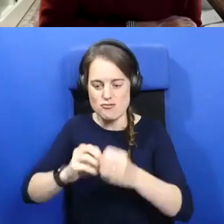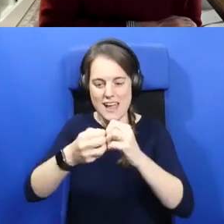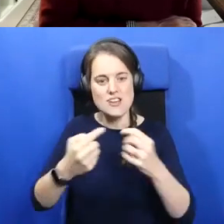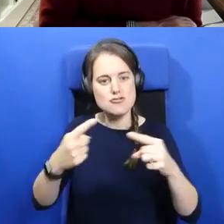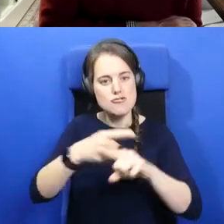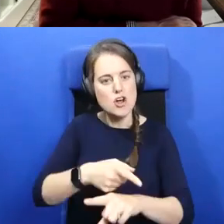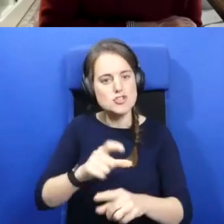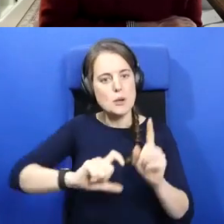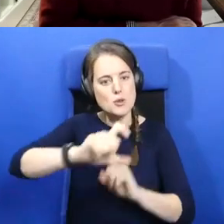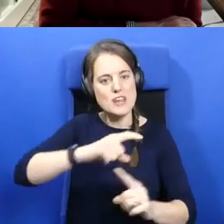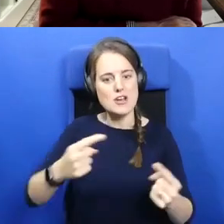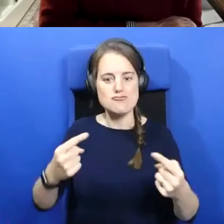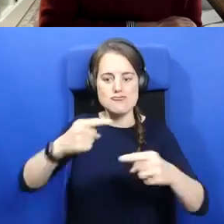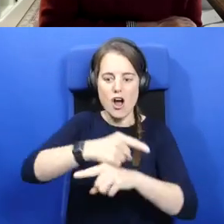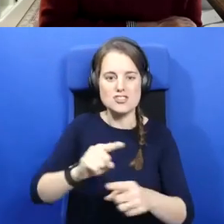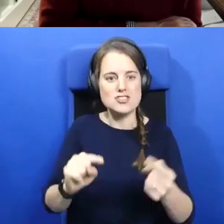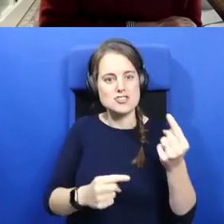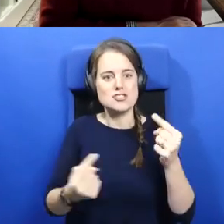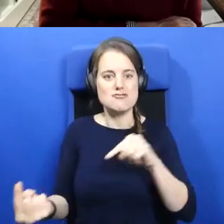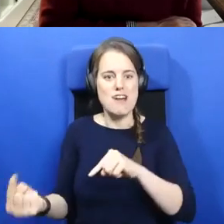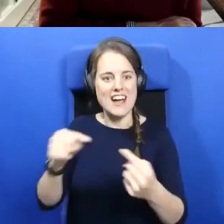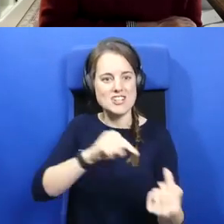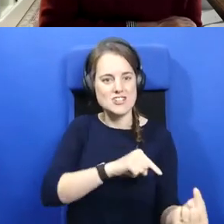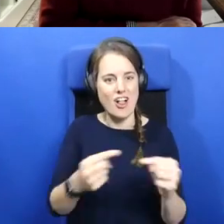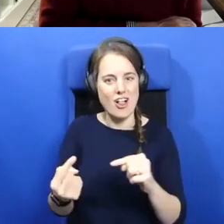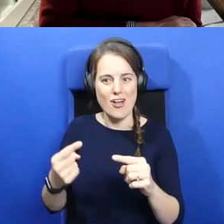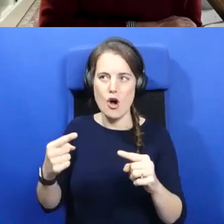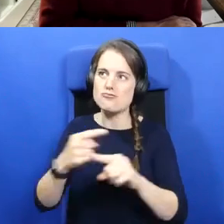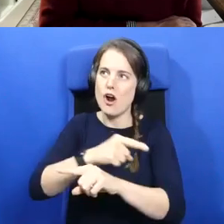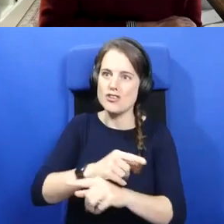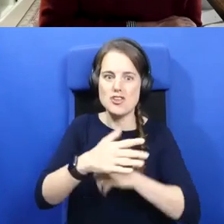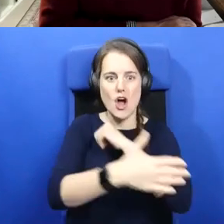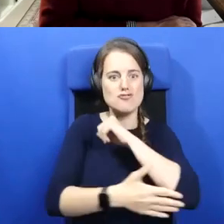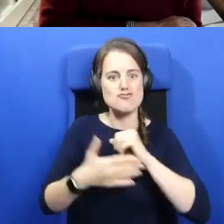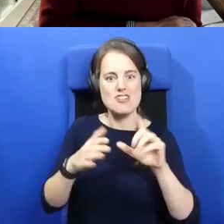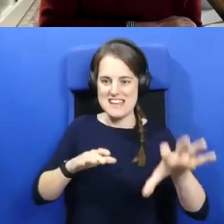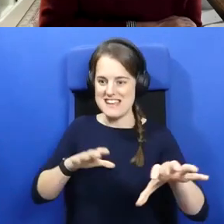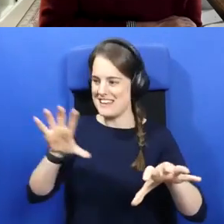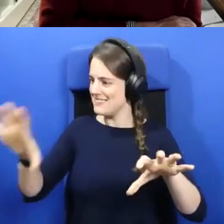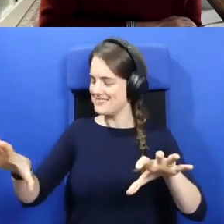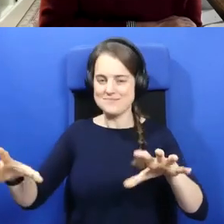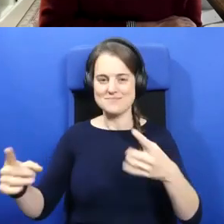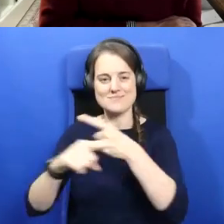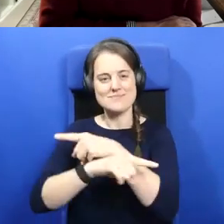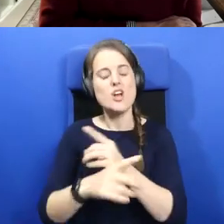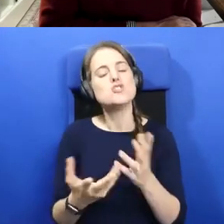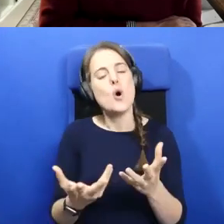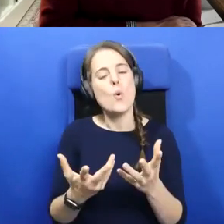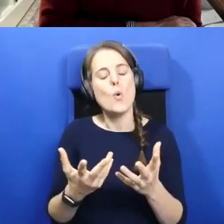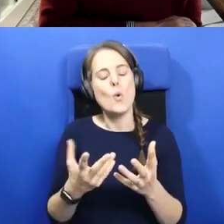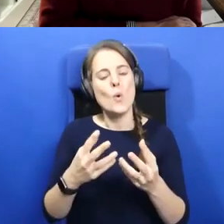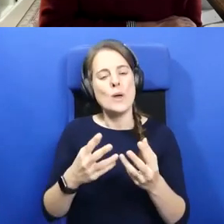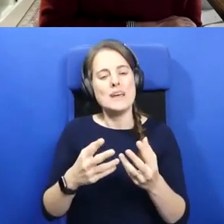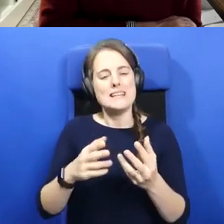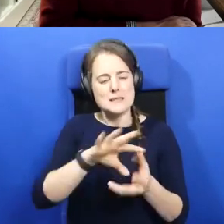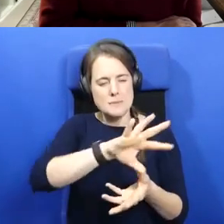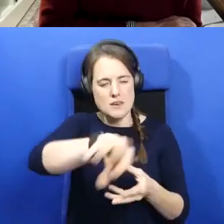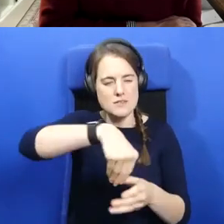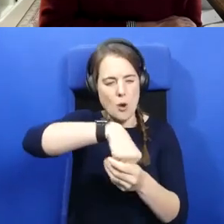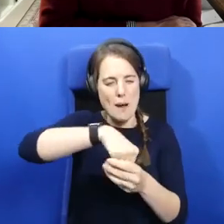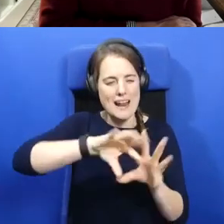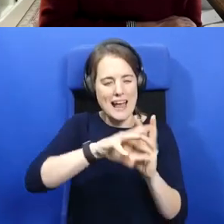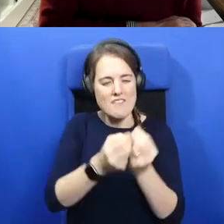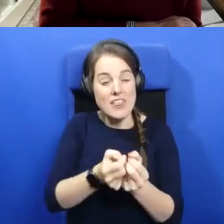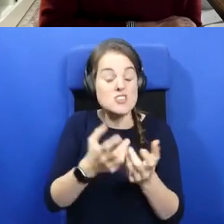cross-directional, cross-country, it's been amazing. And so it has been a combination of all those things. It's having these talks